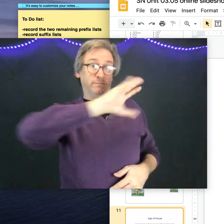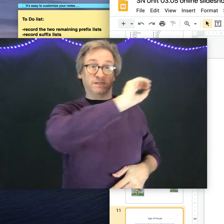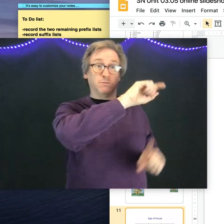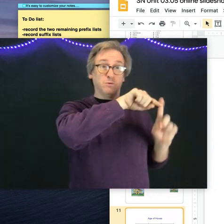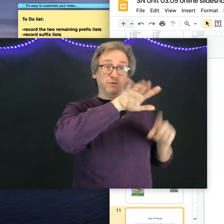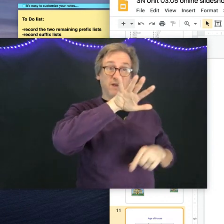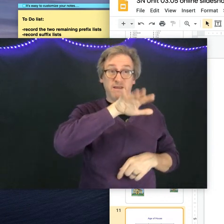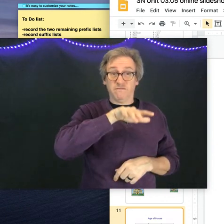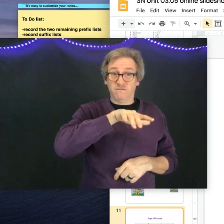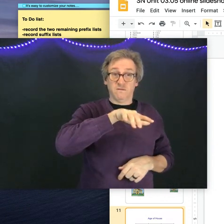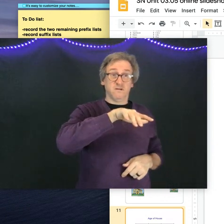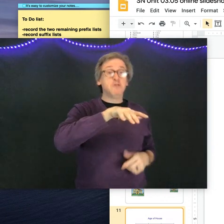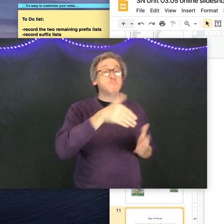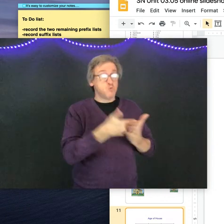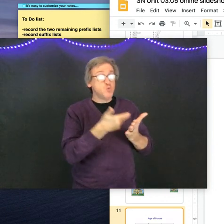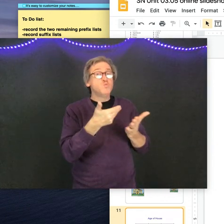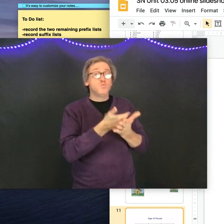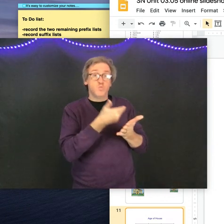Right? 0 to 5.